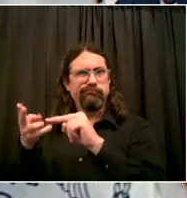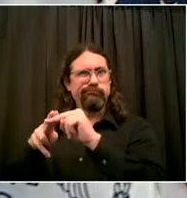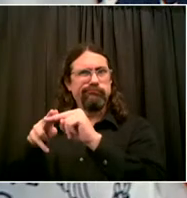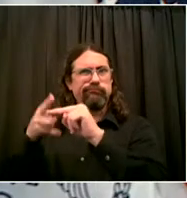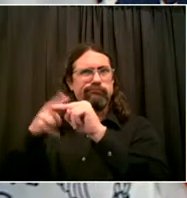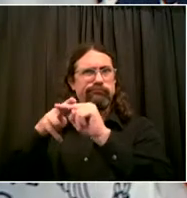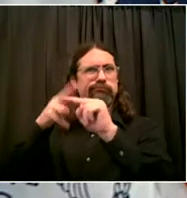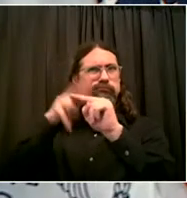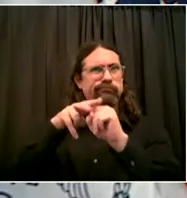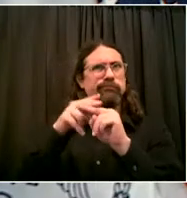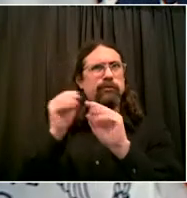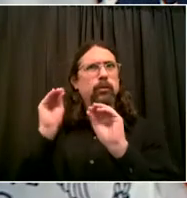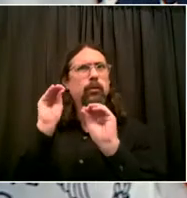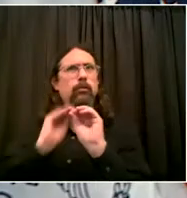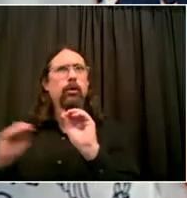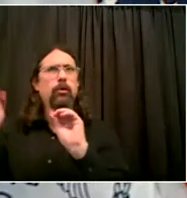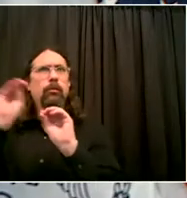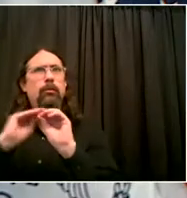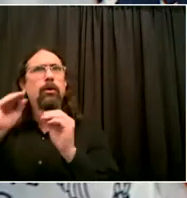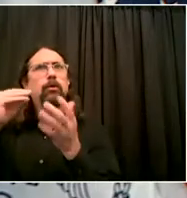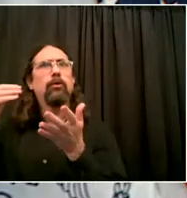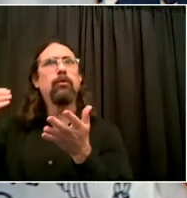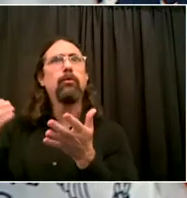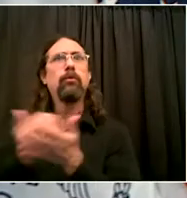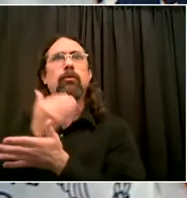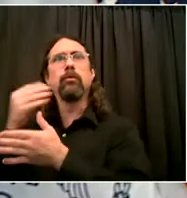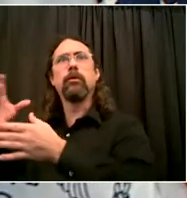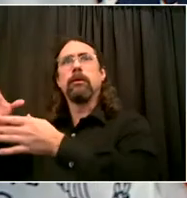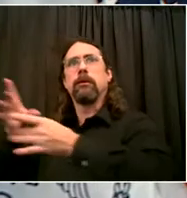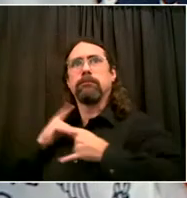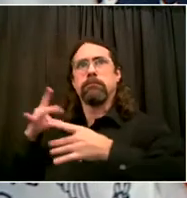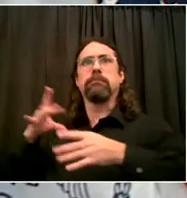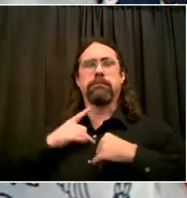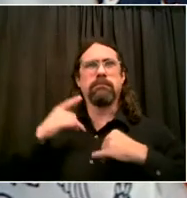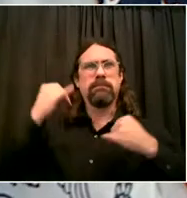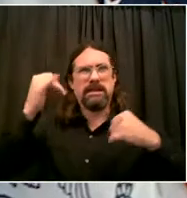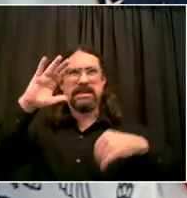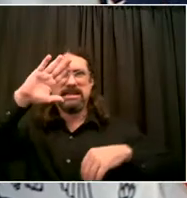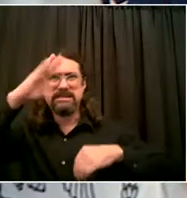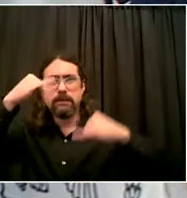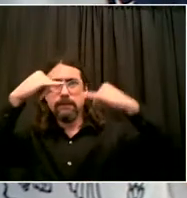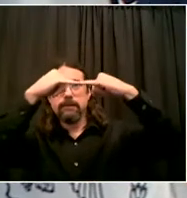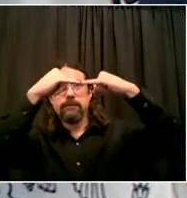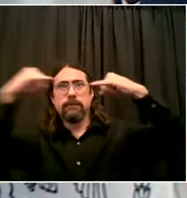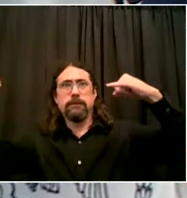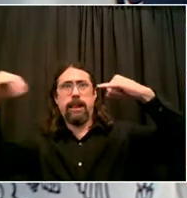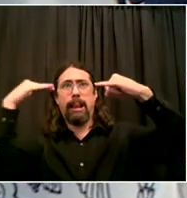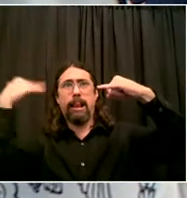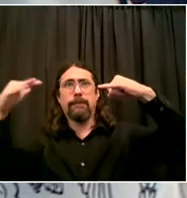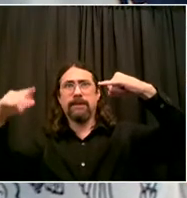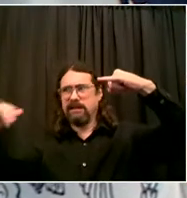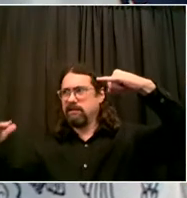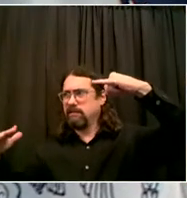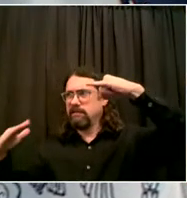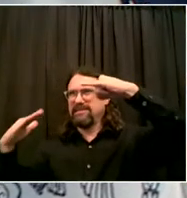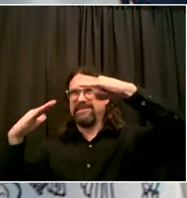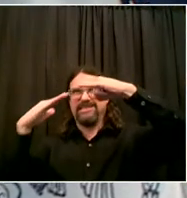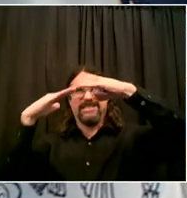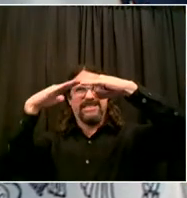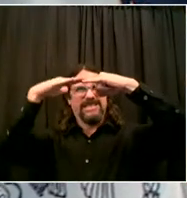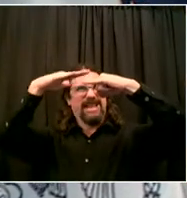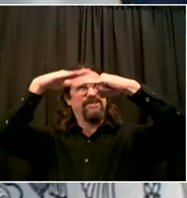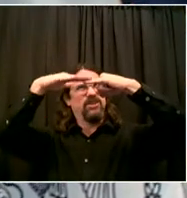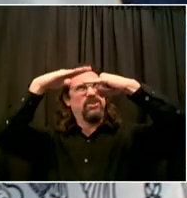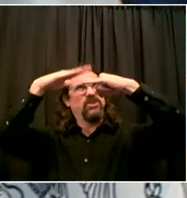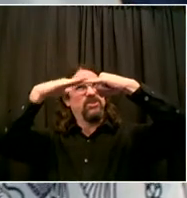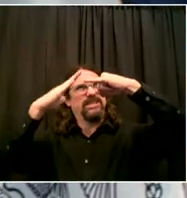had implemented in the past. What's a new metric that you're going to use? You know that in the past in